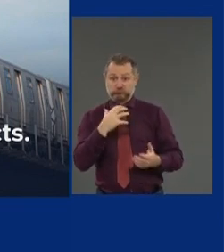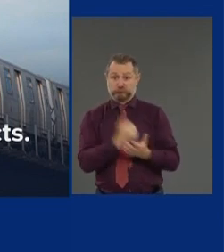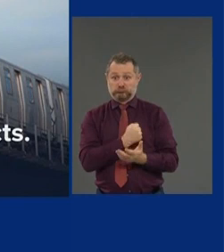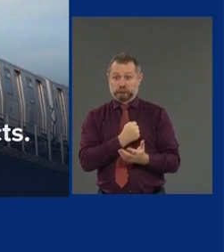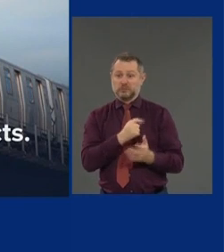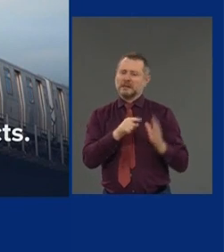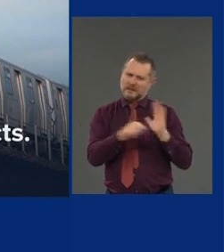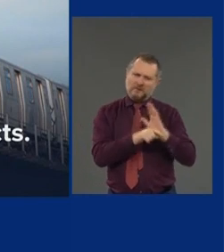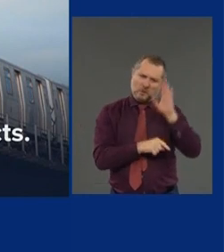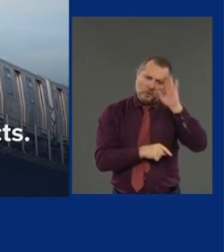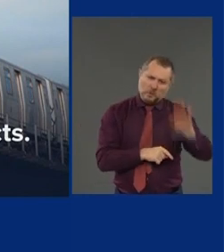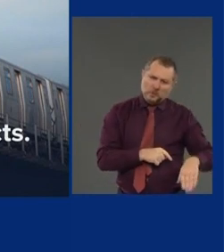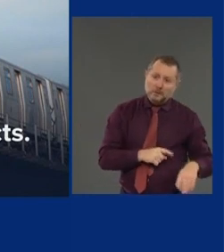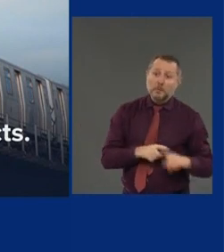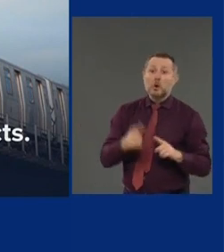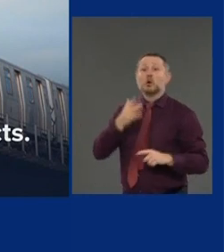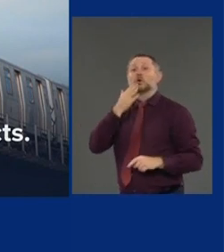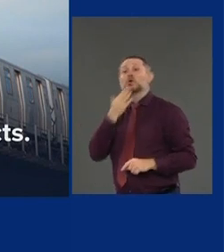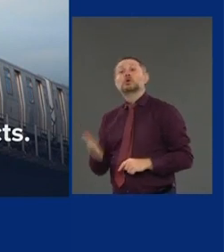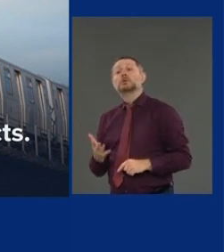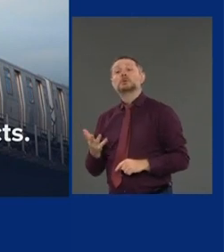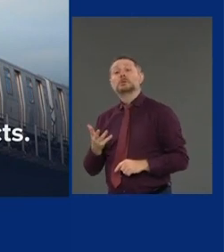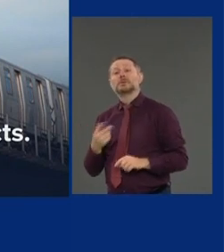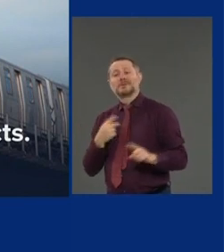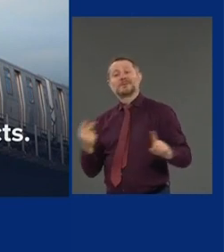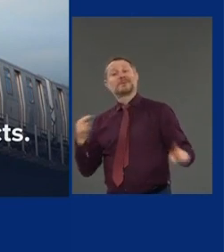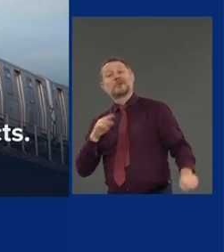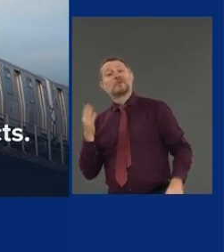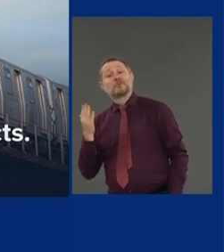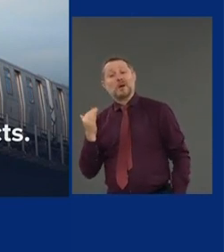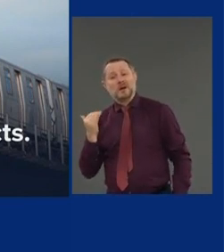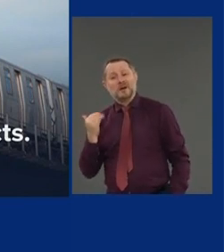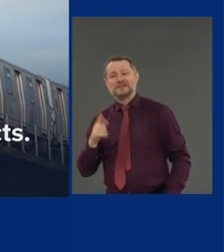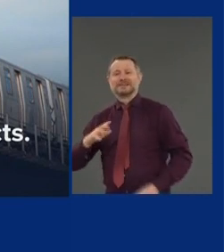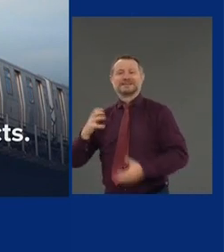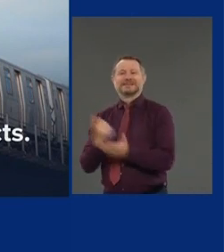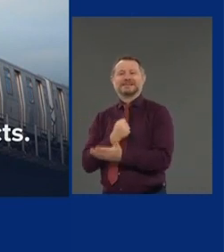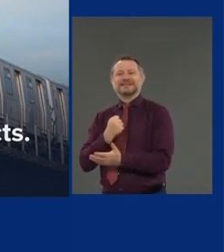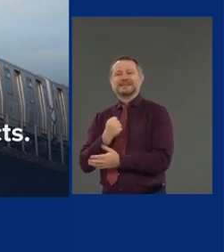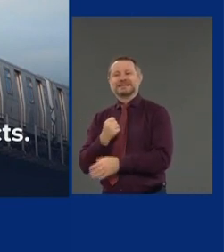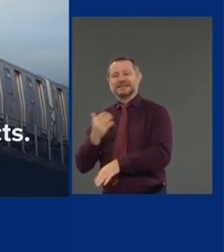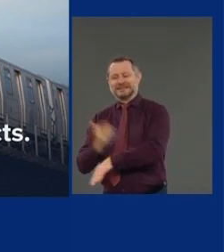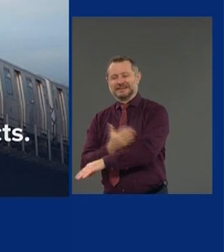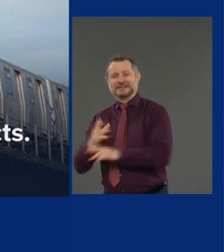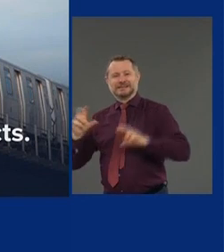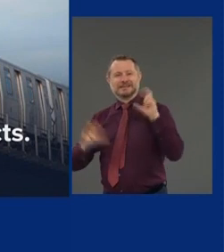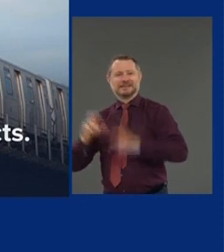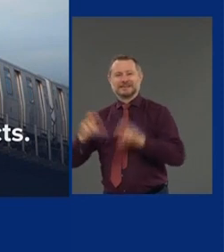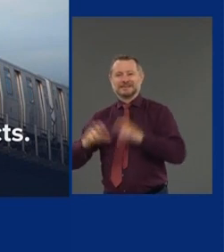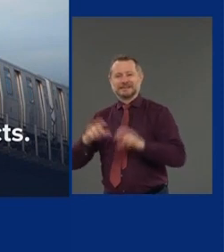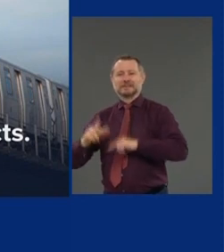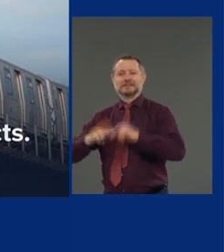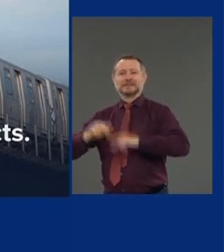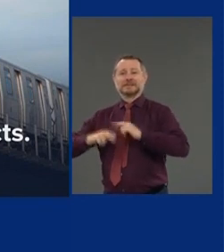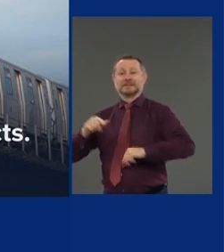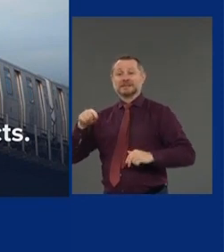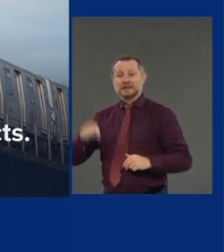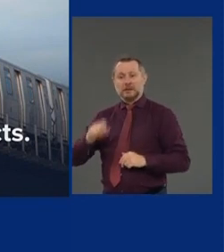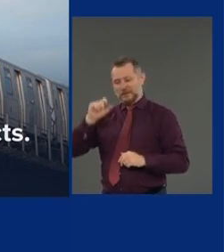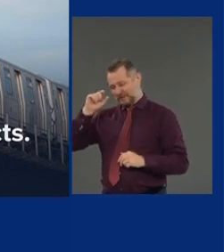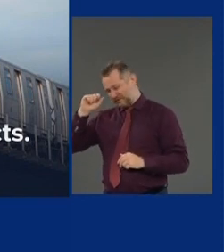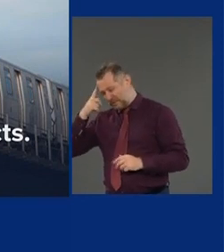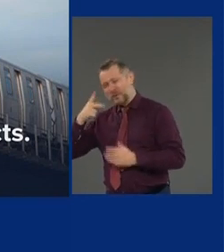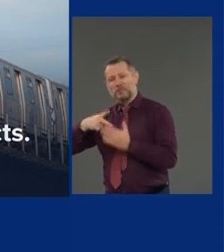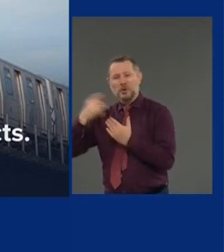now is the time to accelerate the capital construction in the MTA, because you can take trains out of